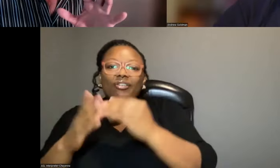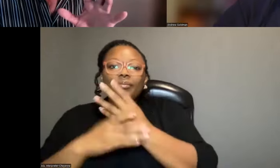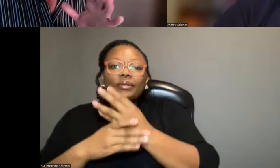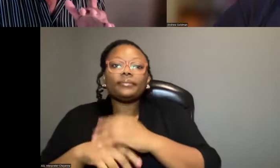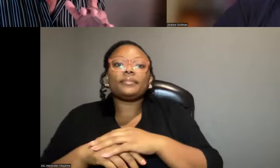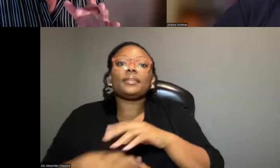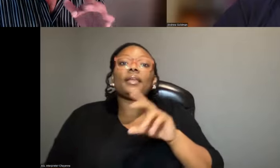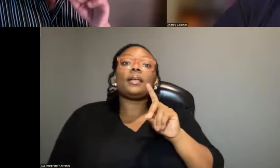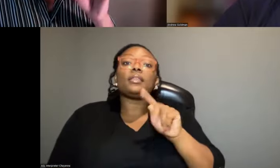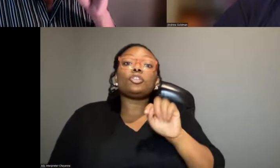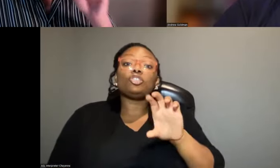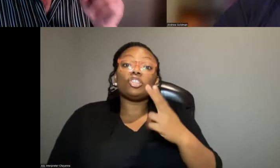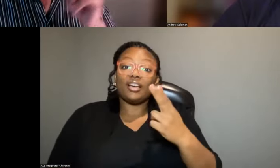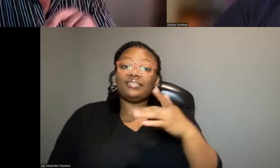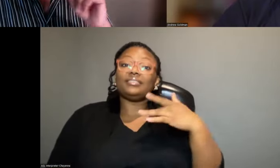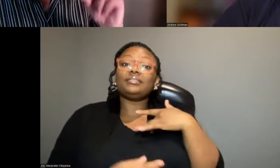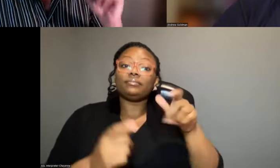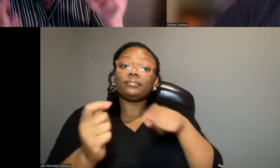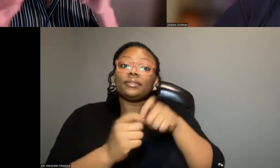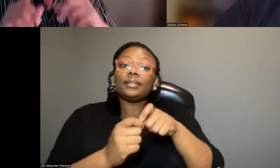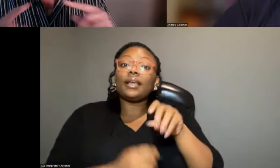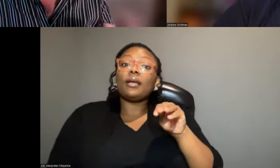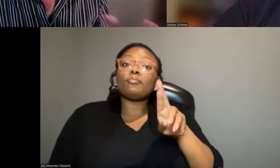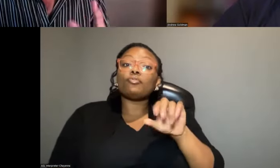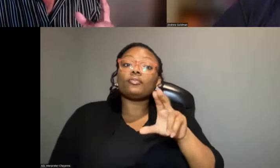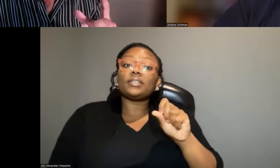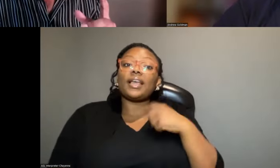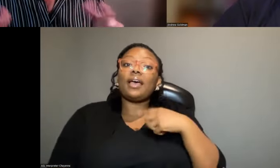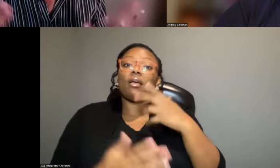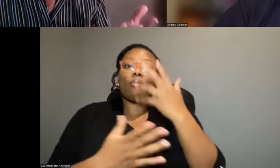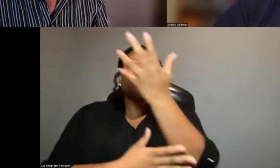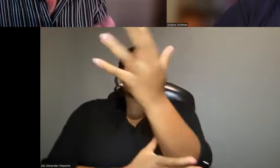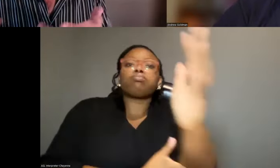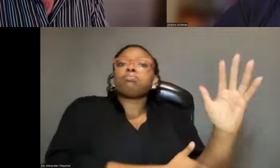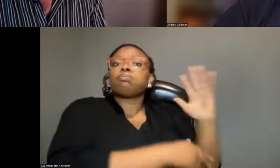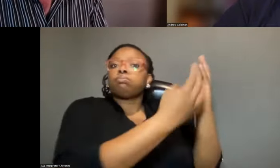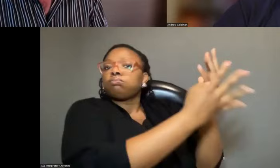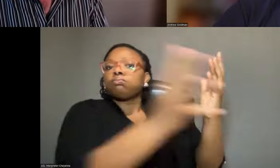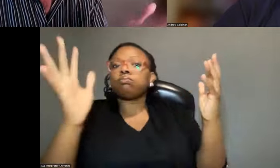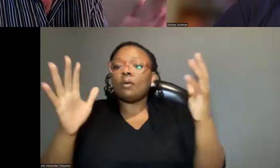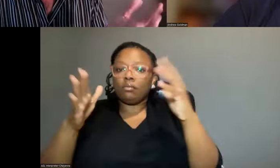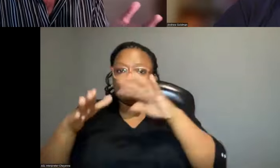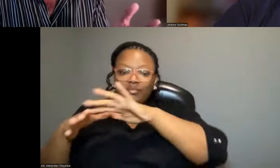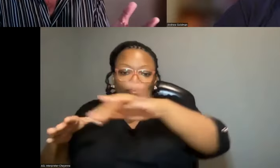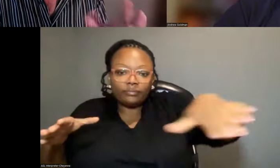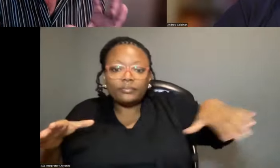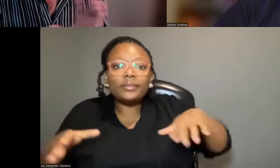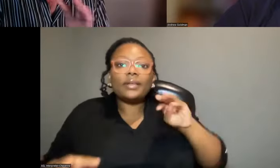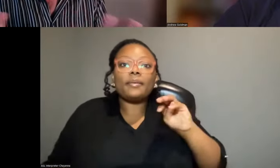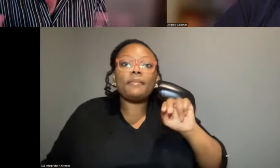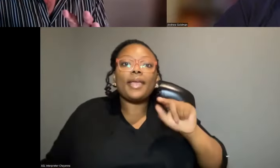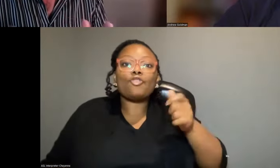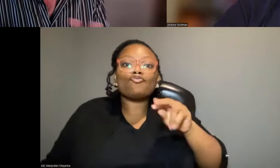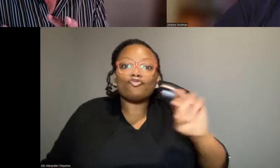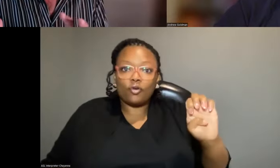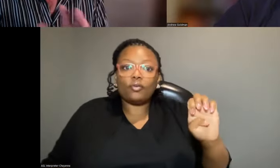the Dutch in particular, Mauritius had quite a lot of mangrove around the coast, but this was generally cut off. And